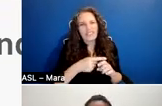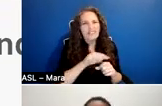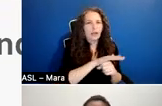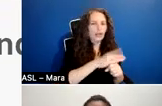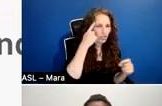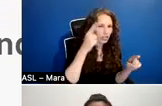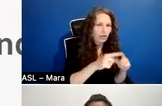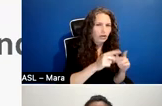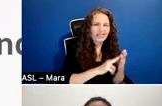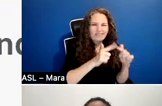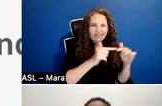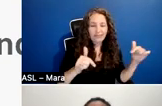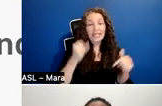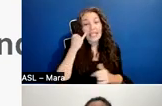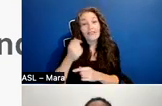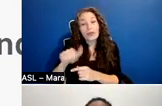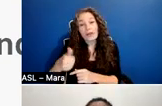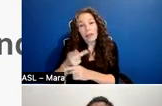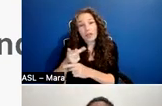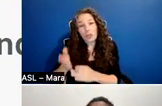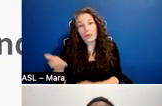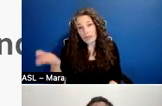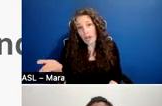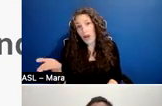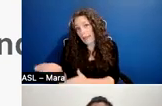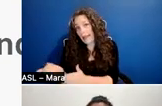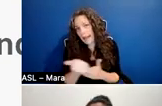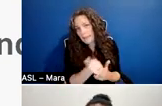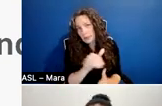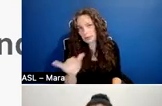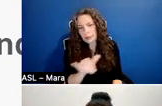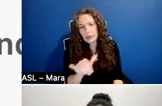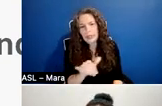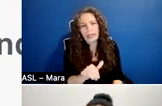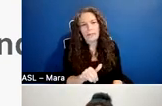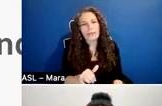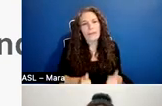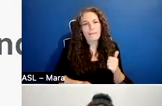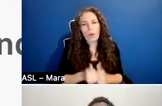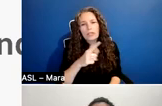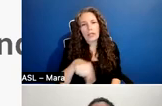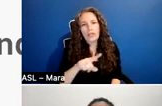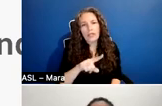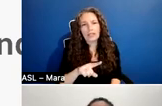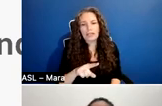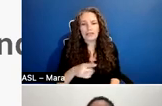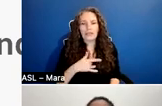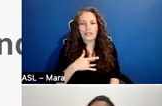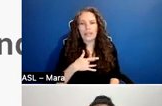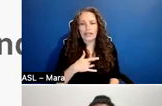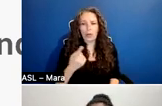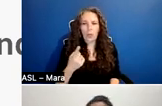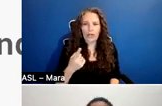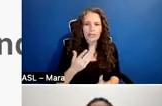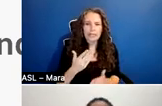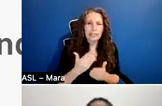that's somebody that's already staffed. So I've mostly been talking about this process of, as if it's a one stop shop. Um, but with